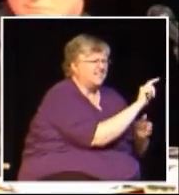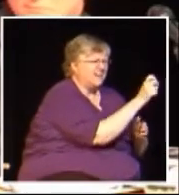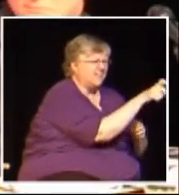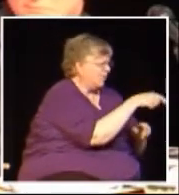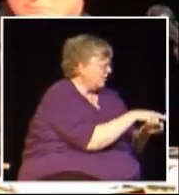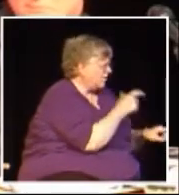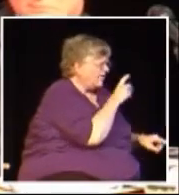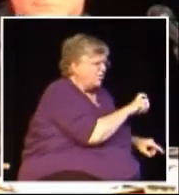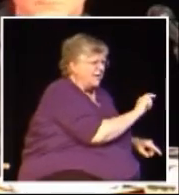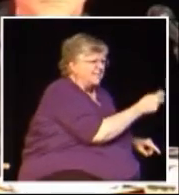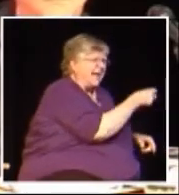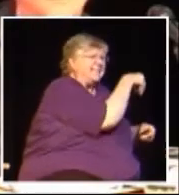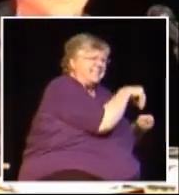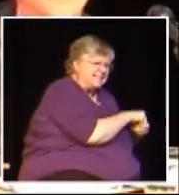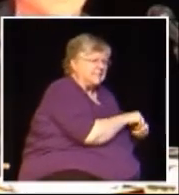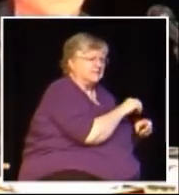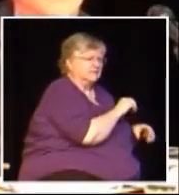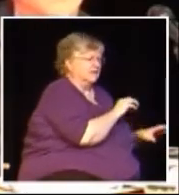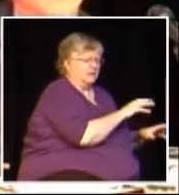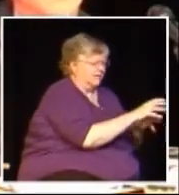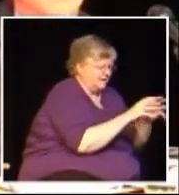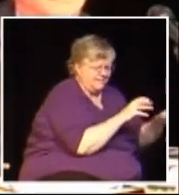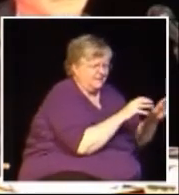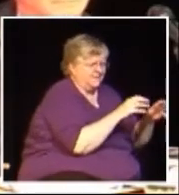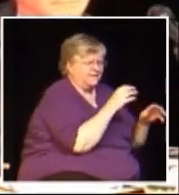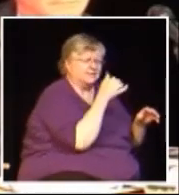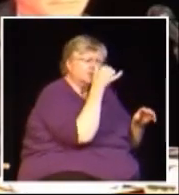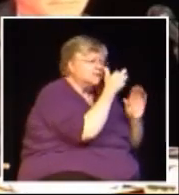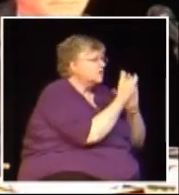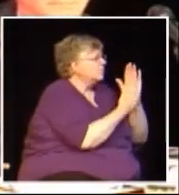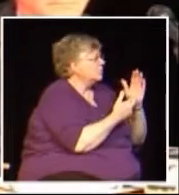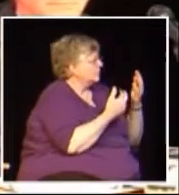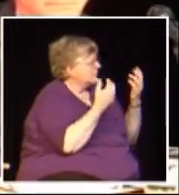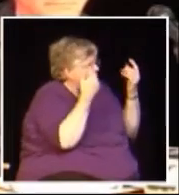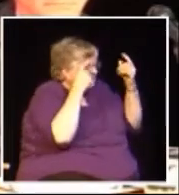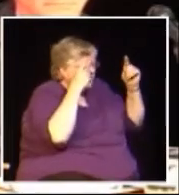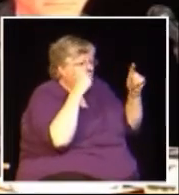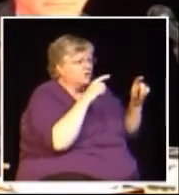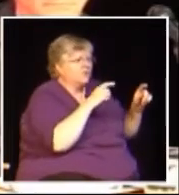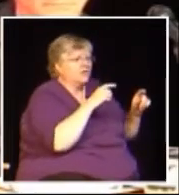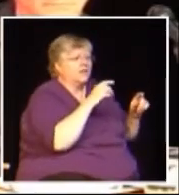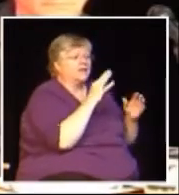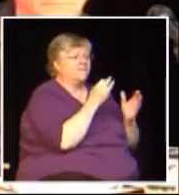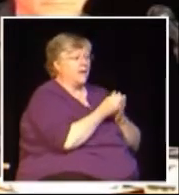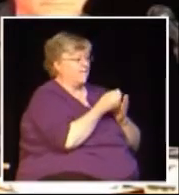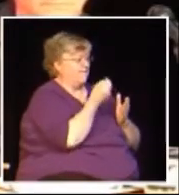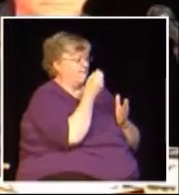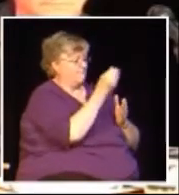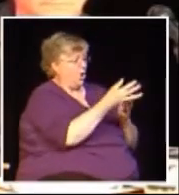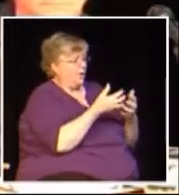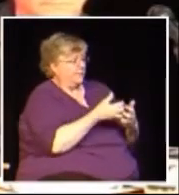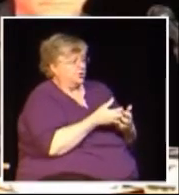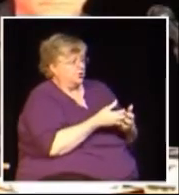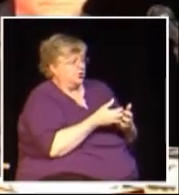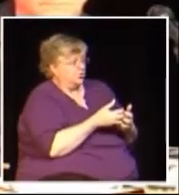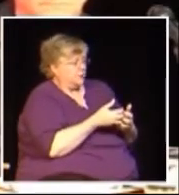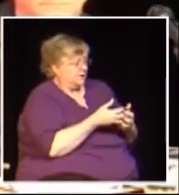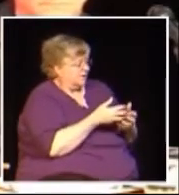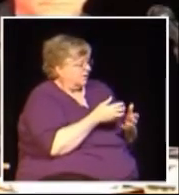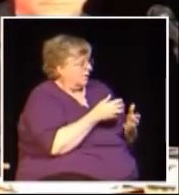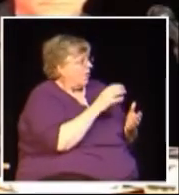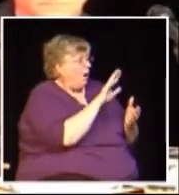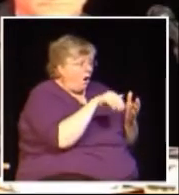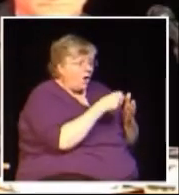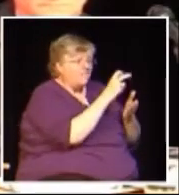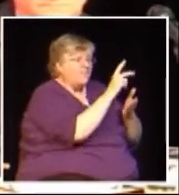Refrigeration equipment for cooling cherries was PST exempt when purchased as a unit from the refrigeration contractor but if I bought all the components or was